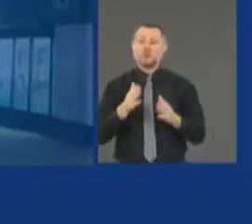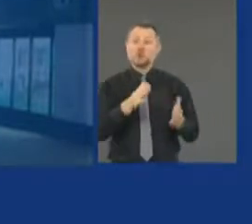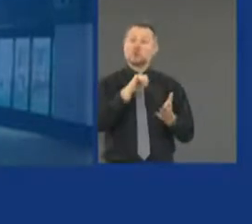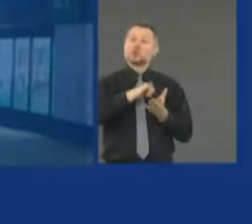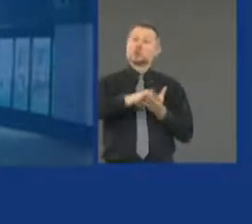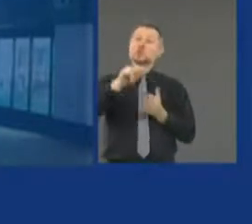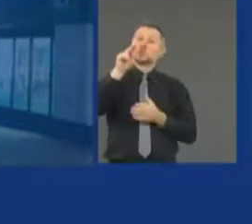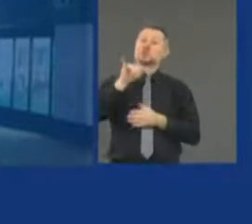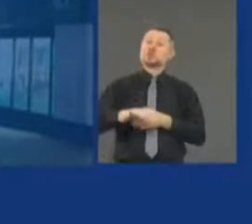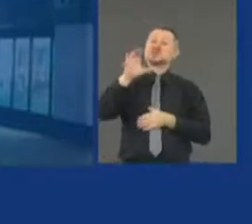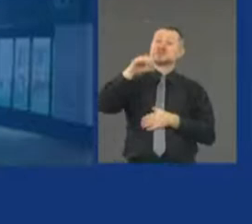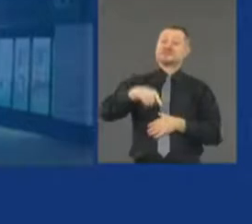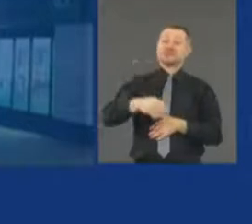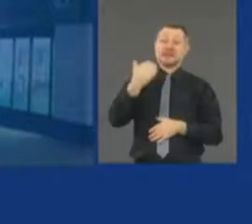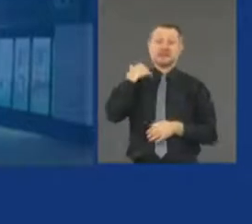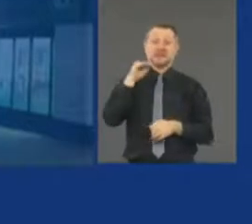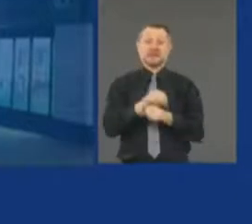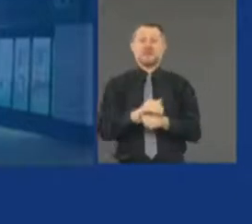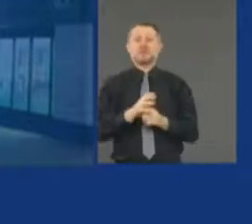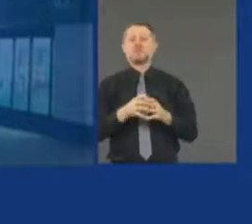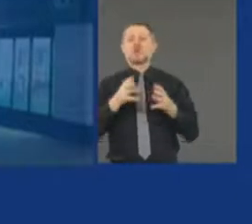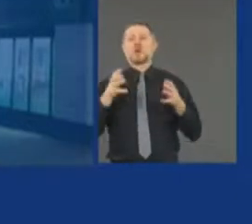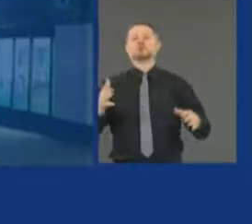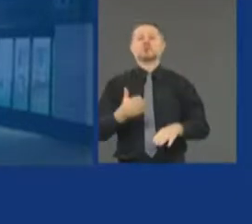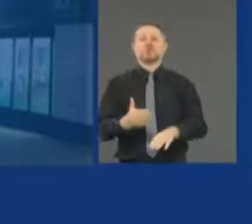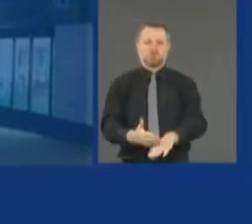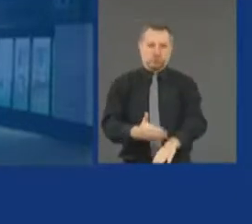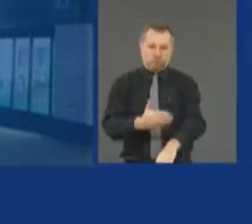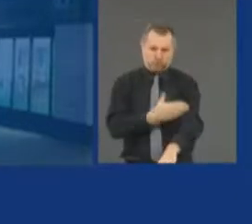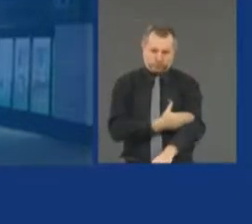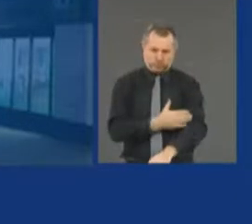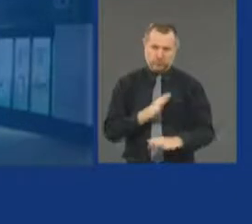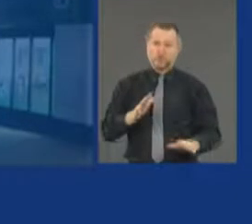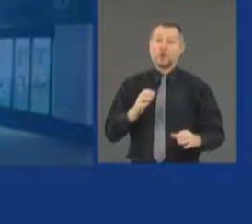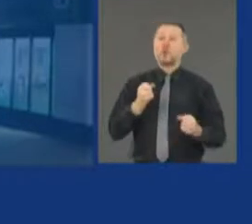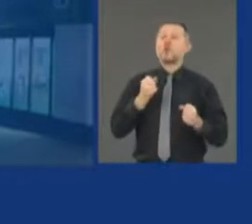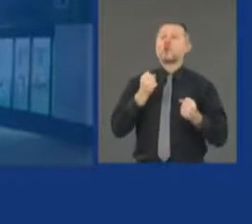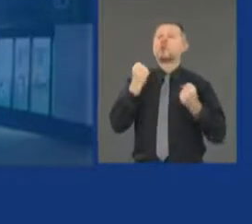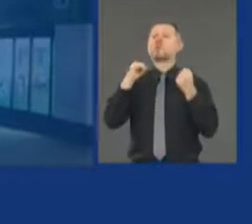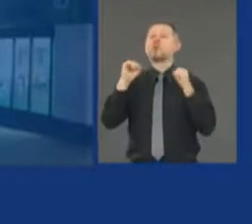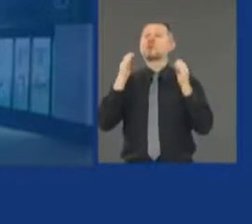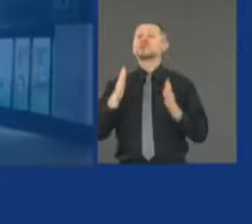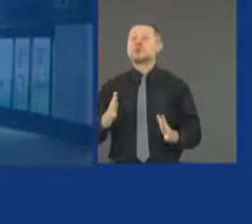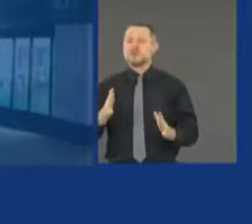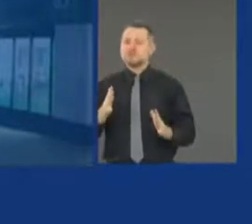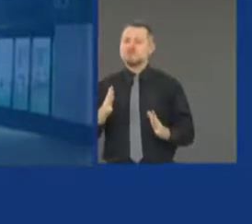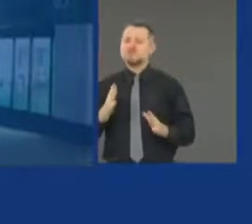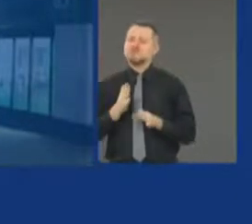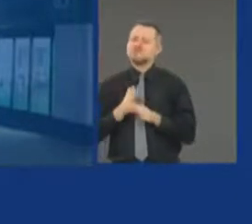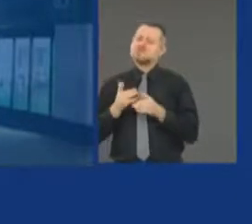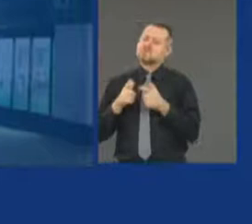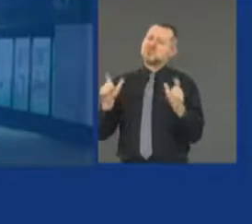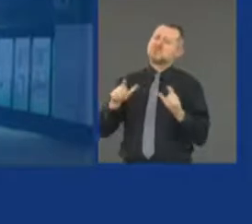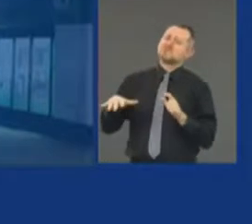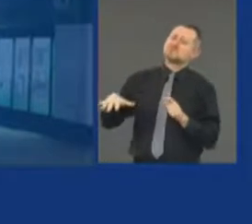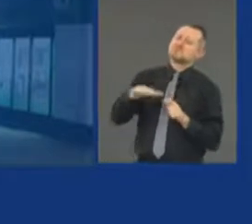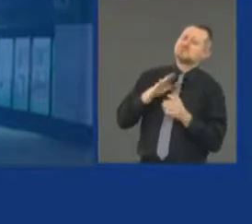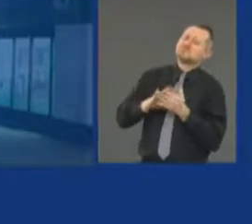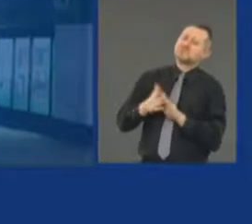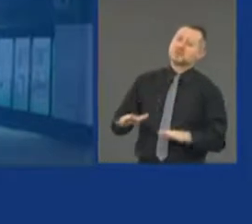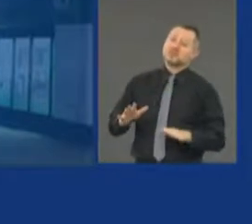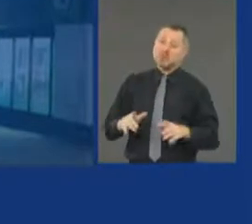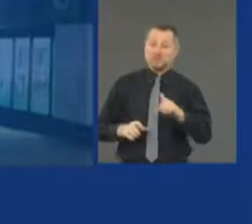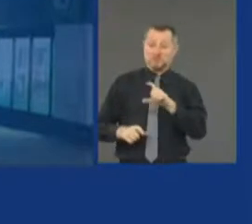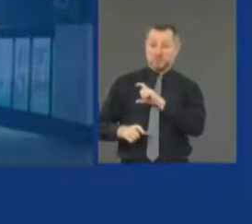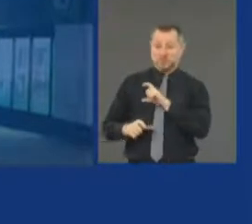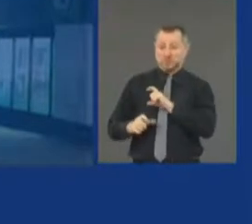better. The protesters were mainly peaceful. The police officer had the resources and